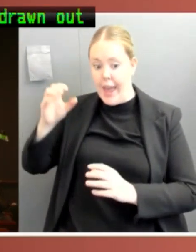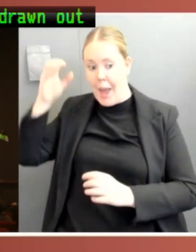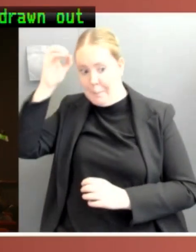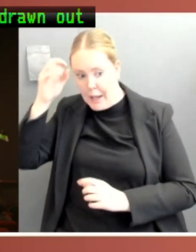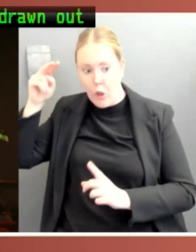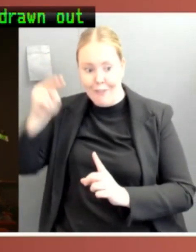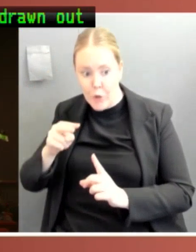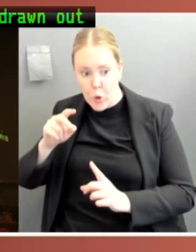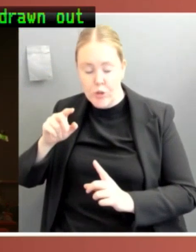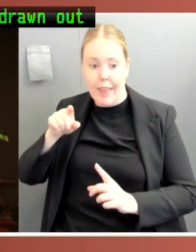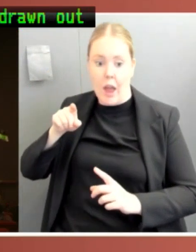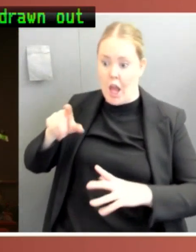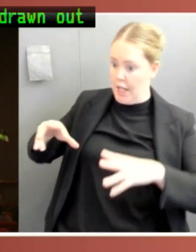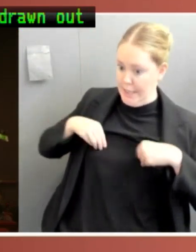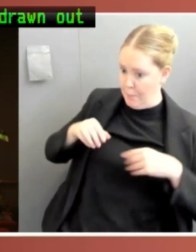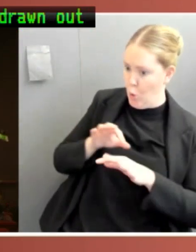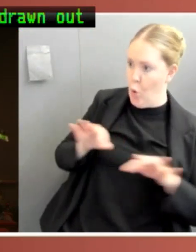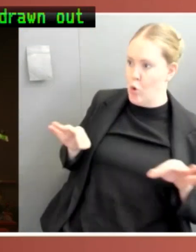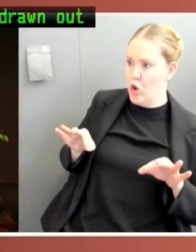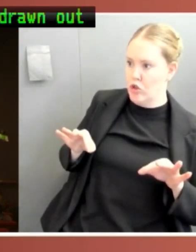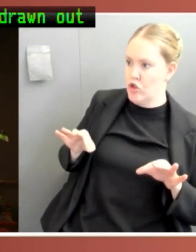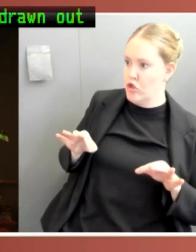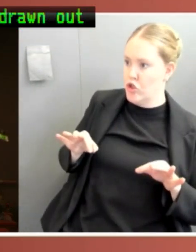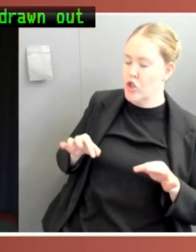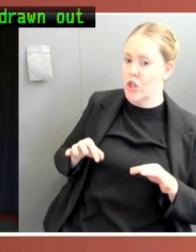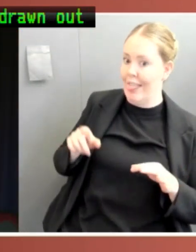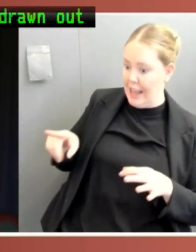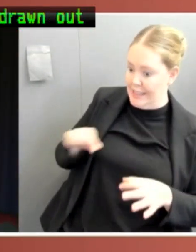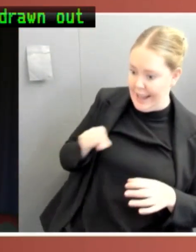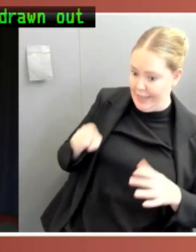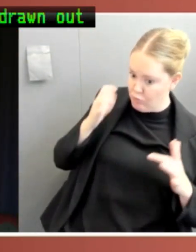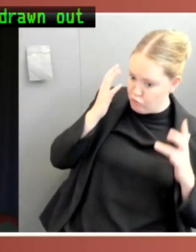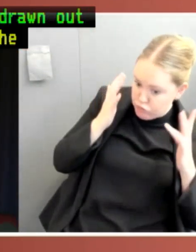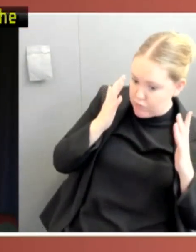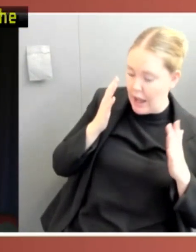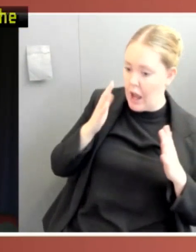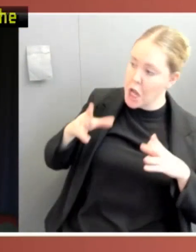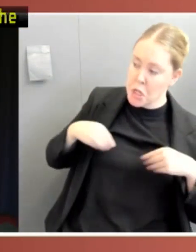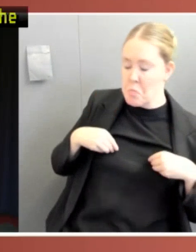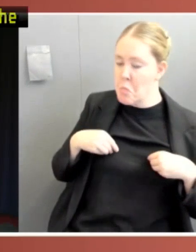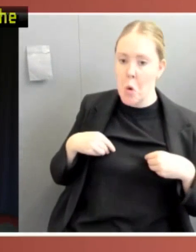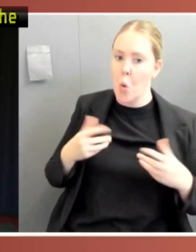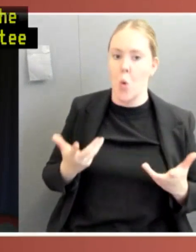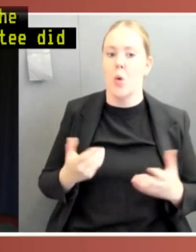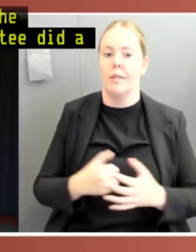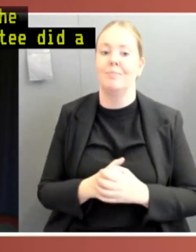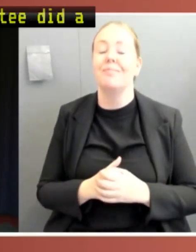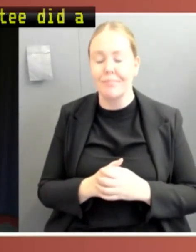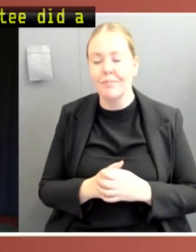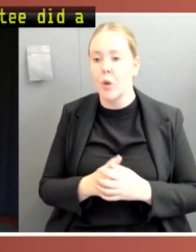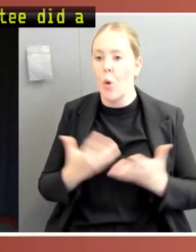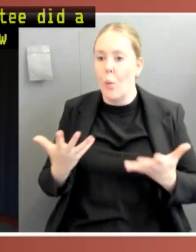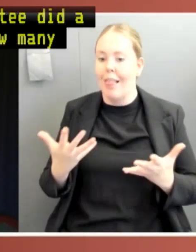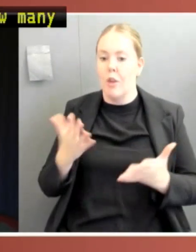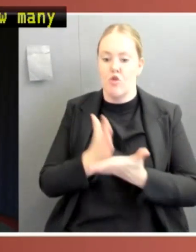Yeah, I think the Parliamentary Joint Committee on Human Rights did a good job as well in just documenting how many instruments were made. And I think the tally is still